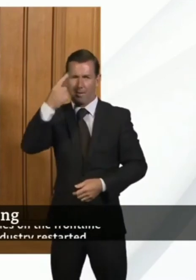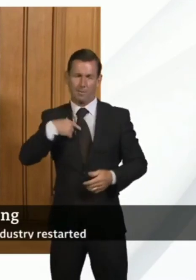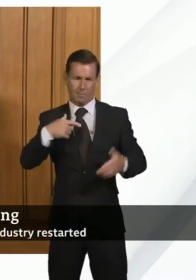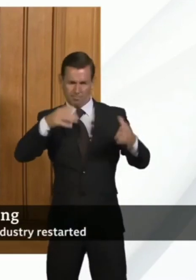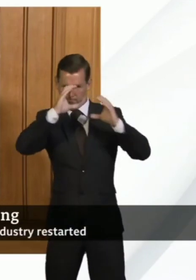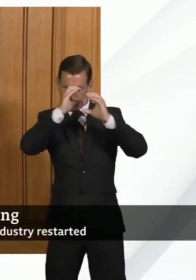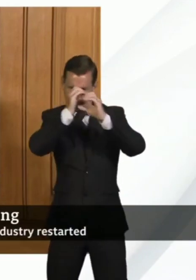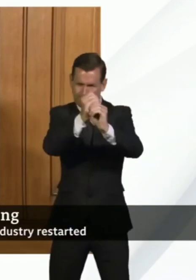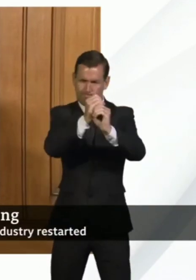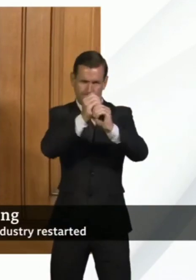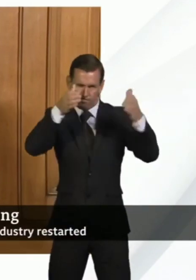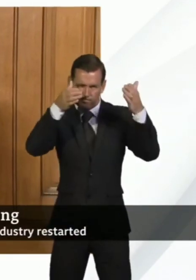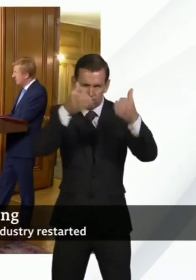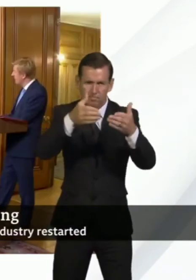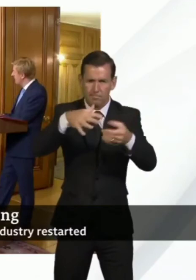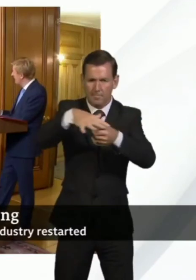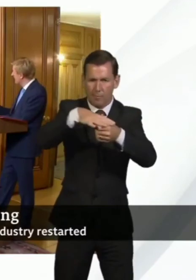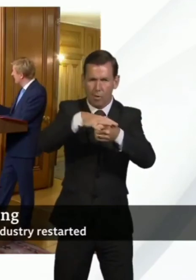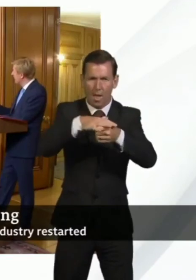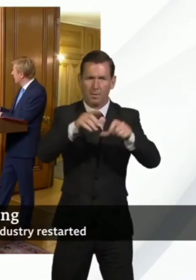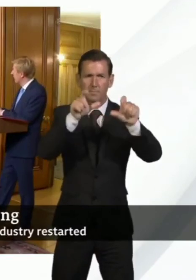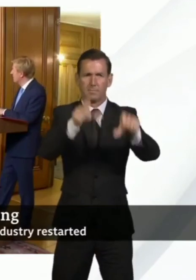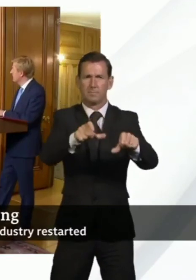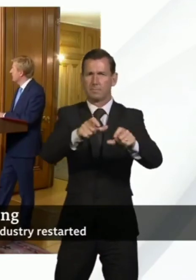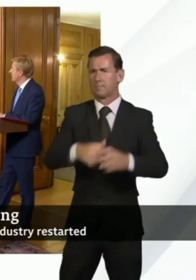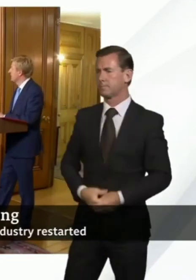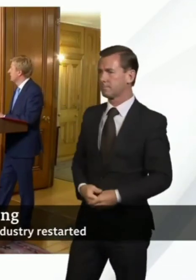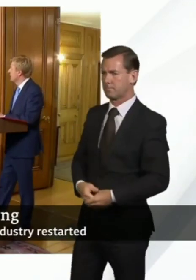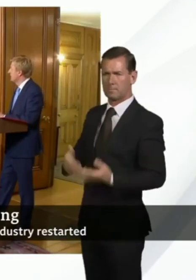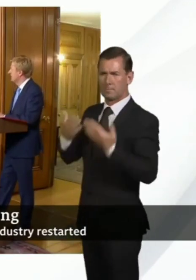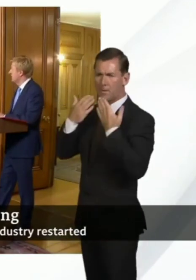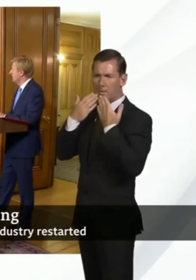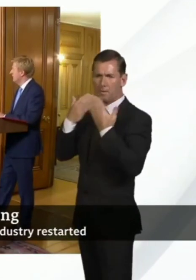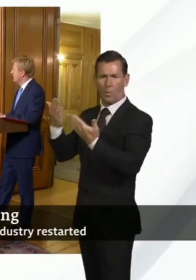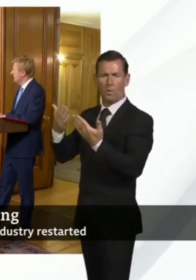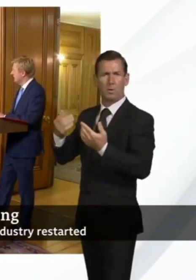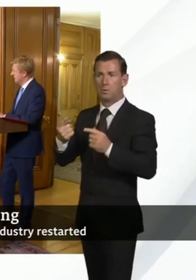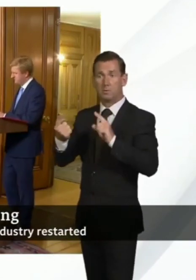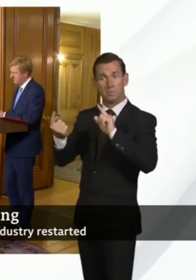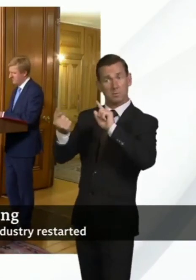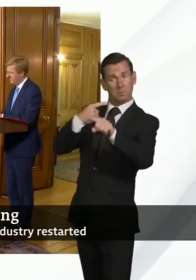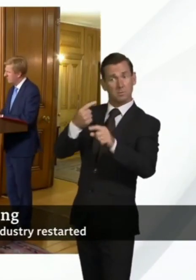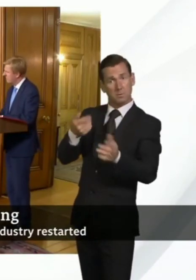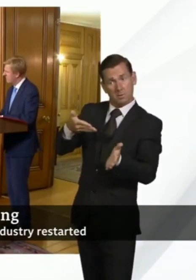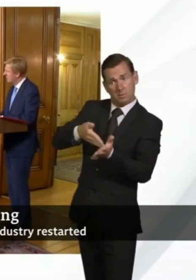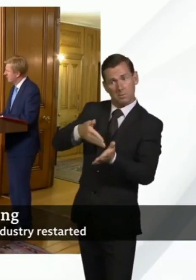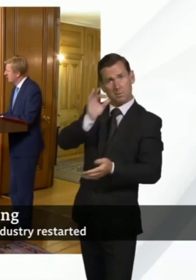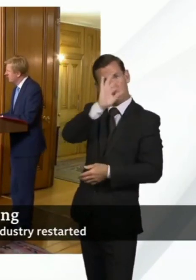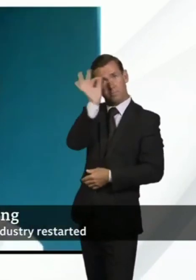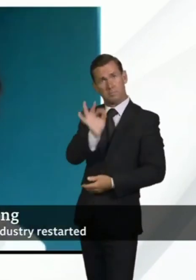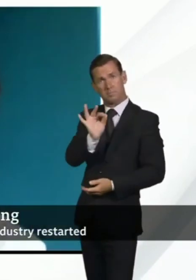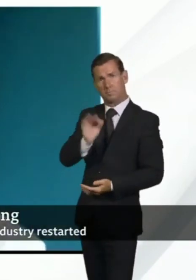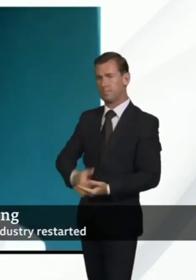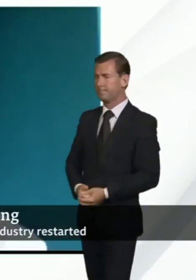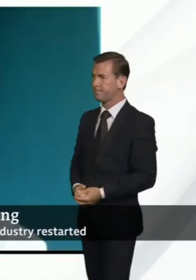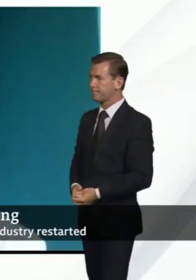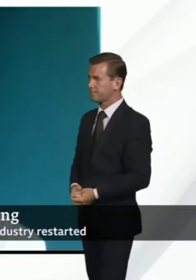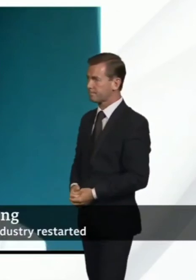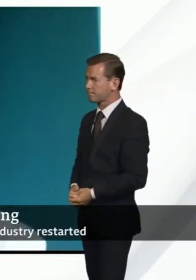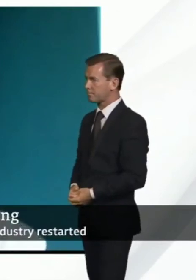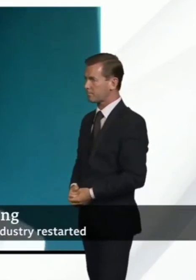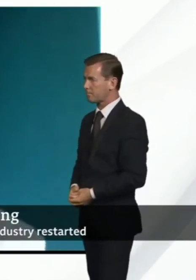increasingly be using thank you Mike any follow-ups yeah please secretary you said you mentioned